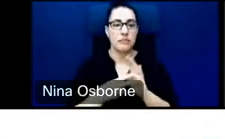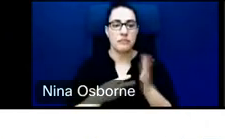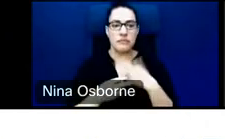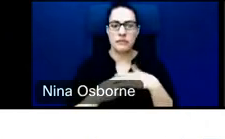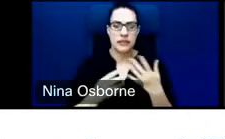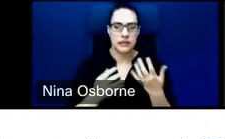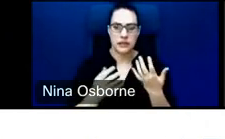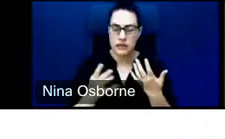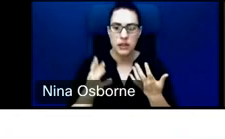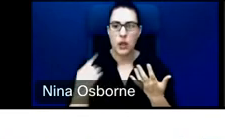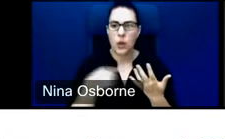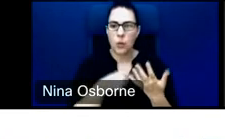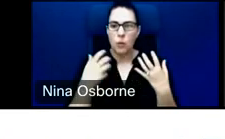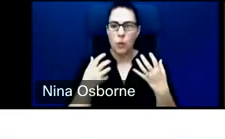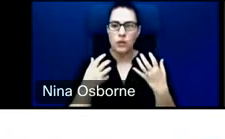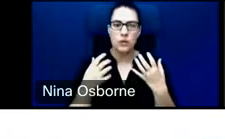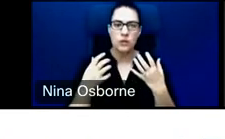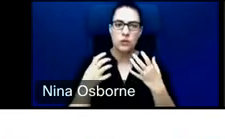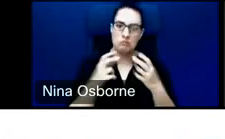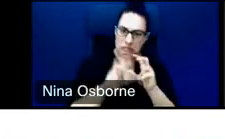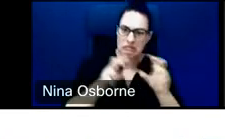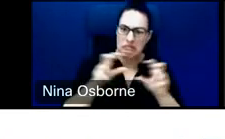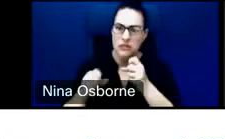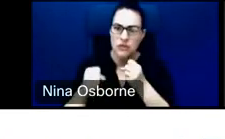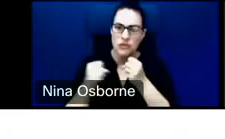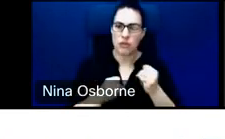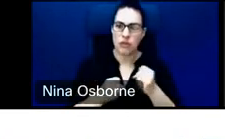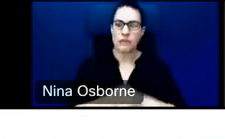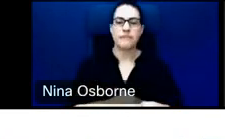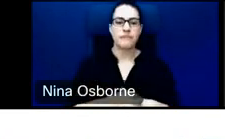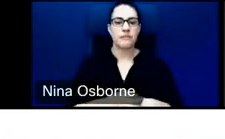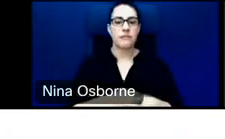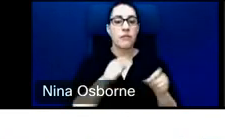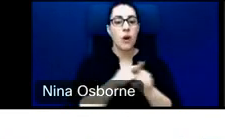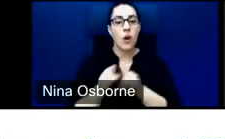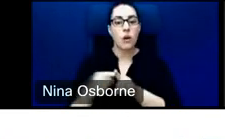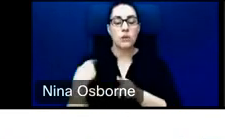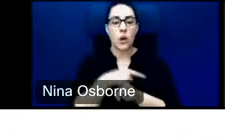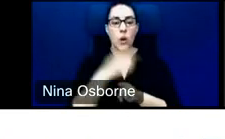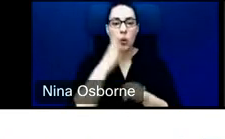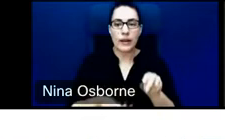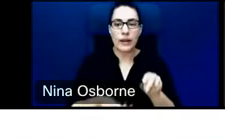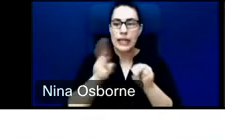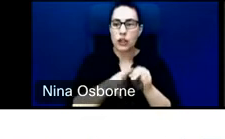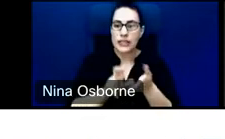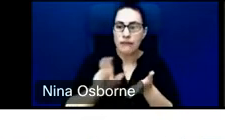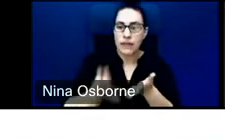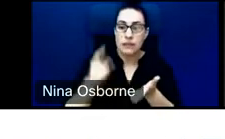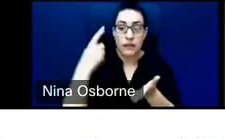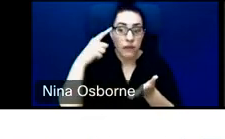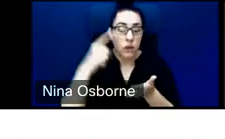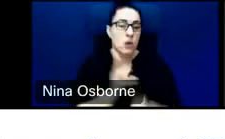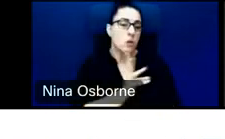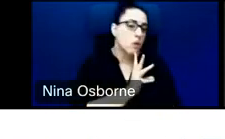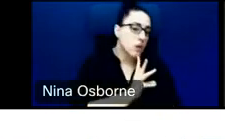our investments. Moreover, we're making increased investments in water, food security, as well as